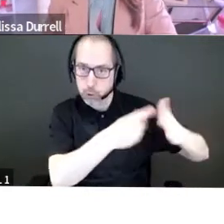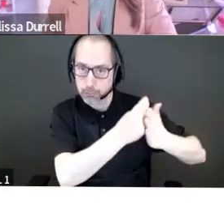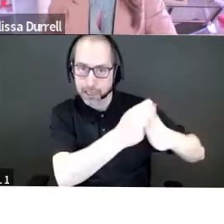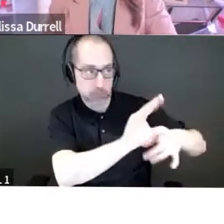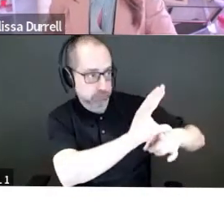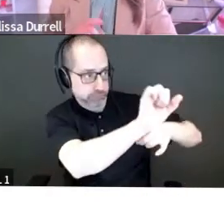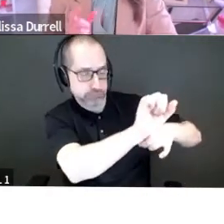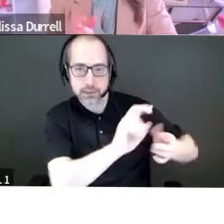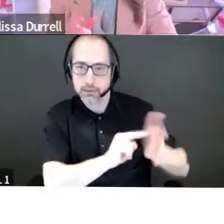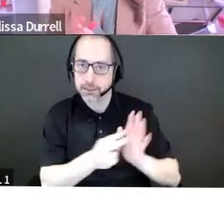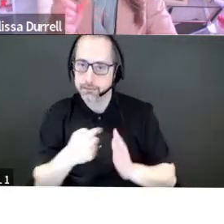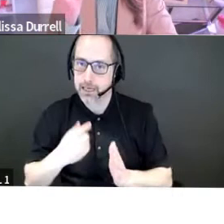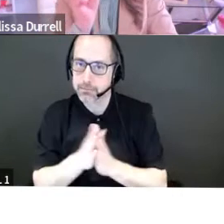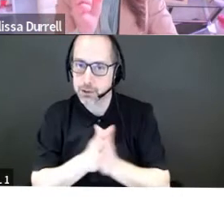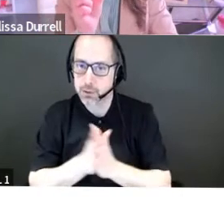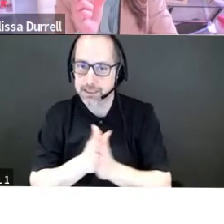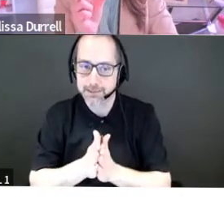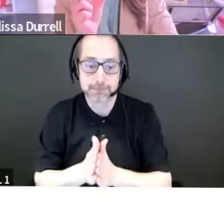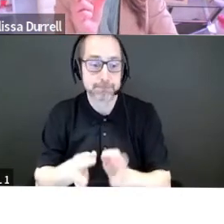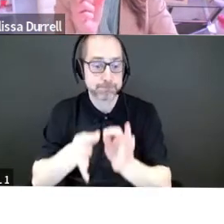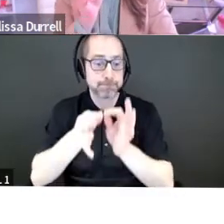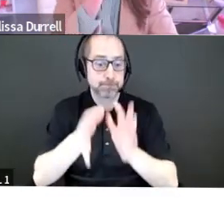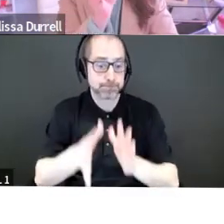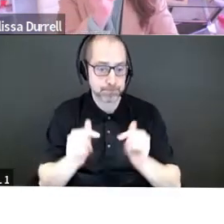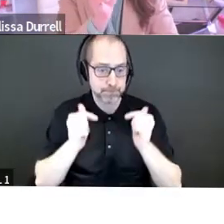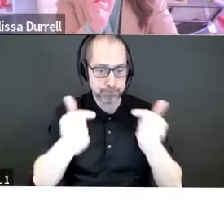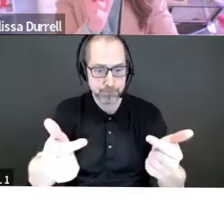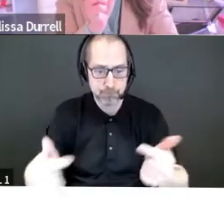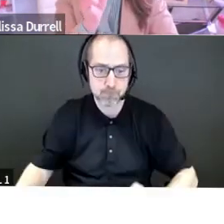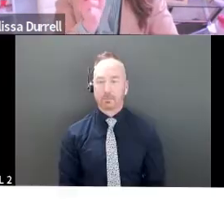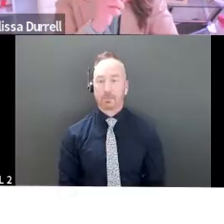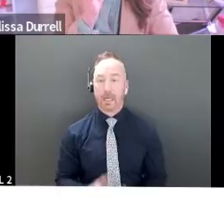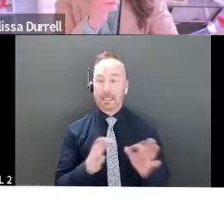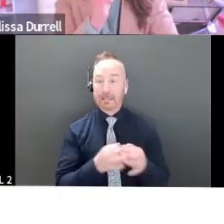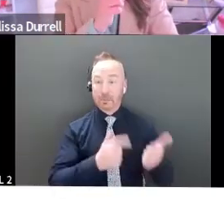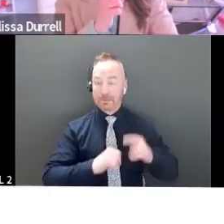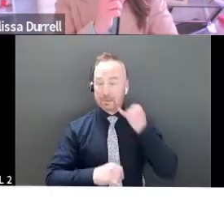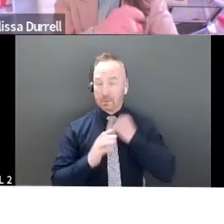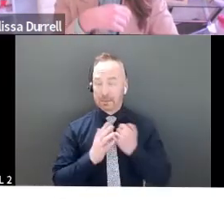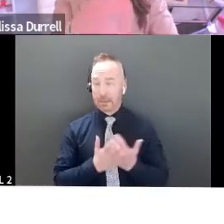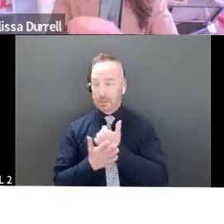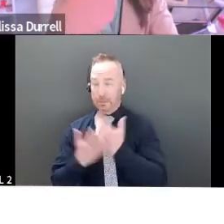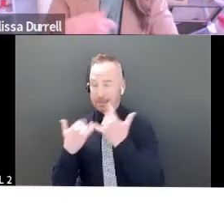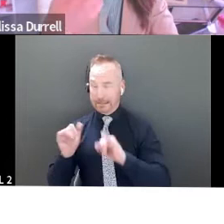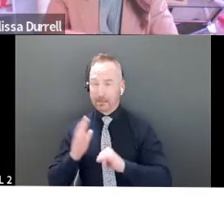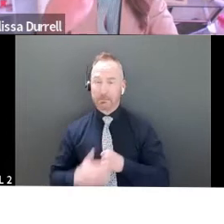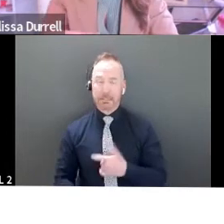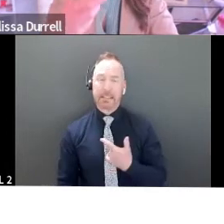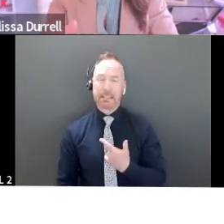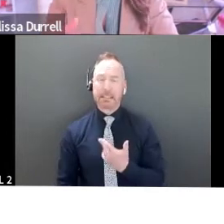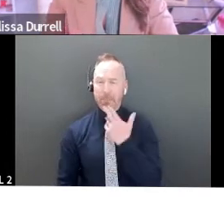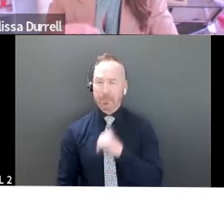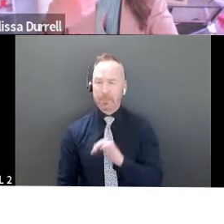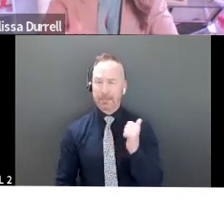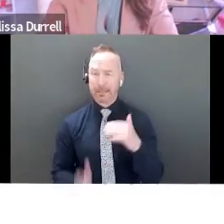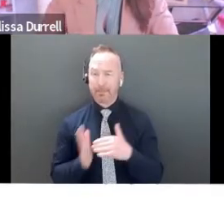It also shows that like, you know, if they're raising, they're still in an early phase. It's like, if it's, if it's smaller amounts, like under 10 million, it means they're gearing up,